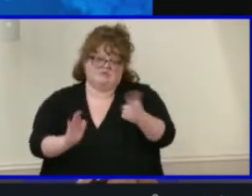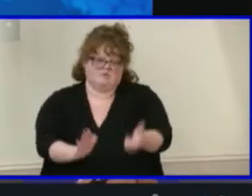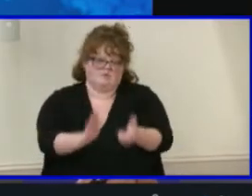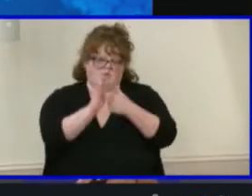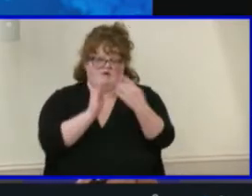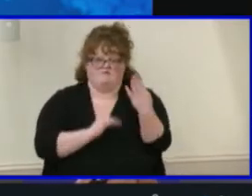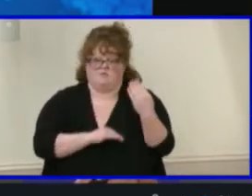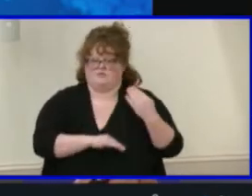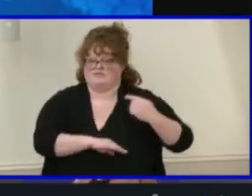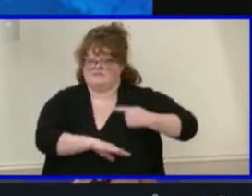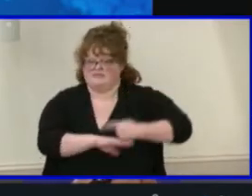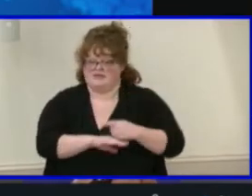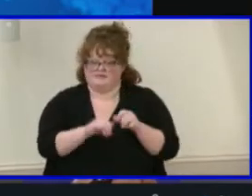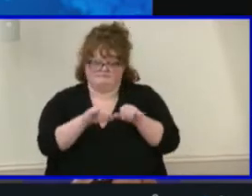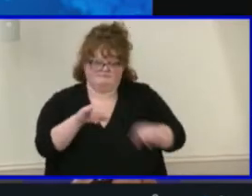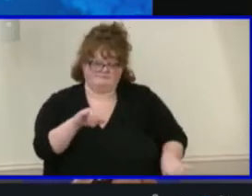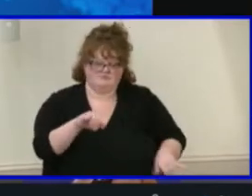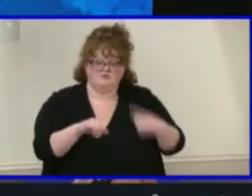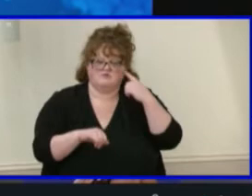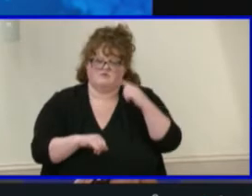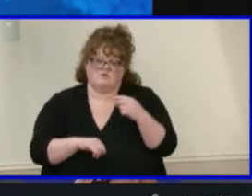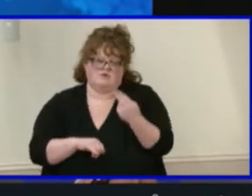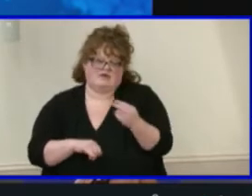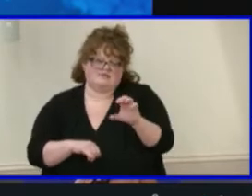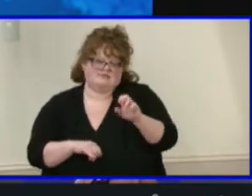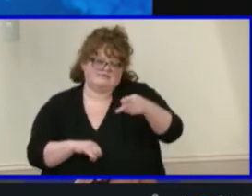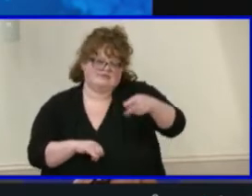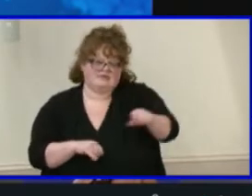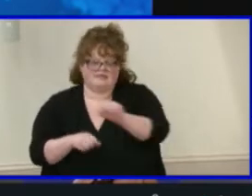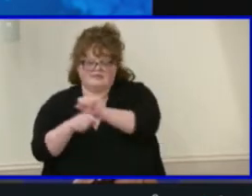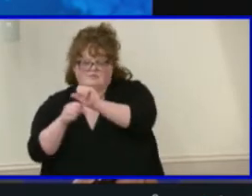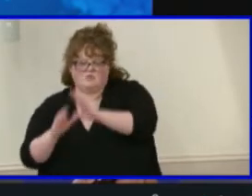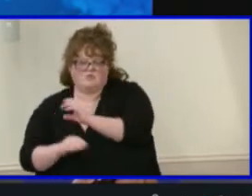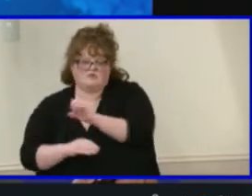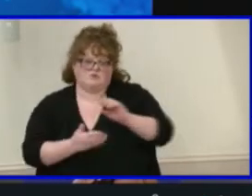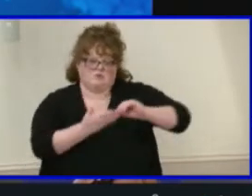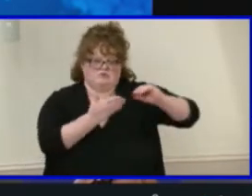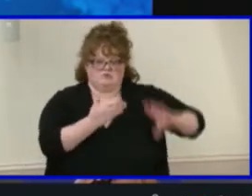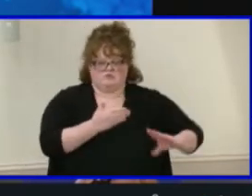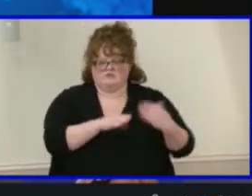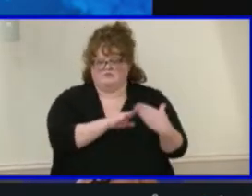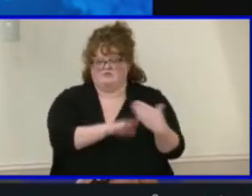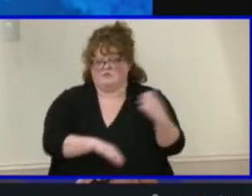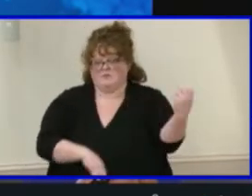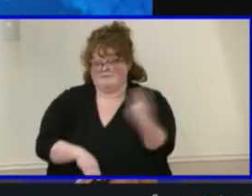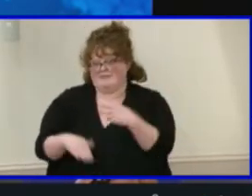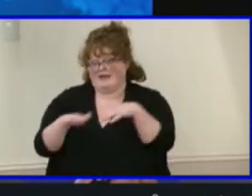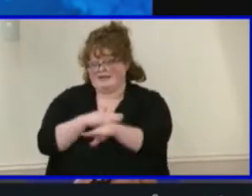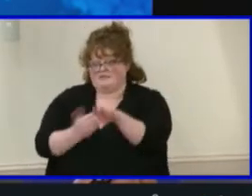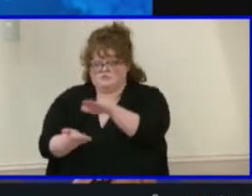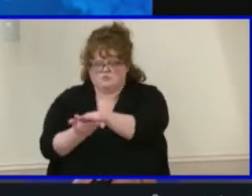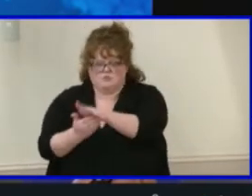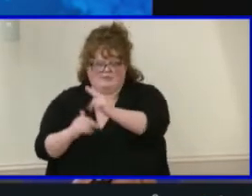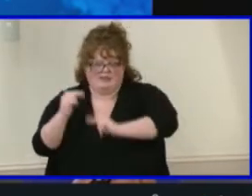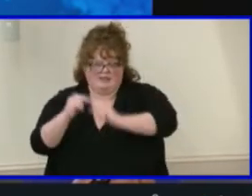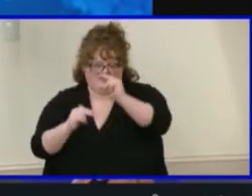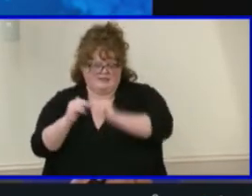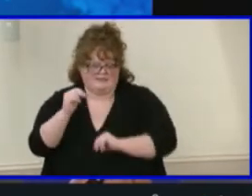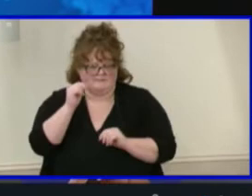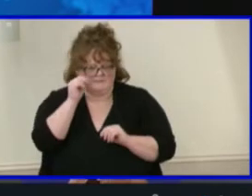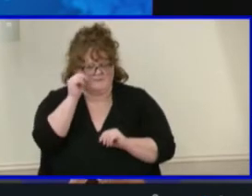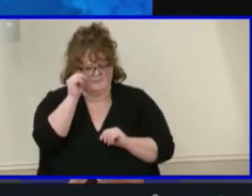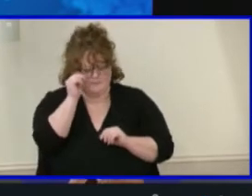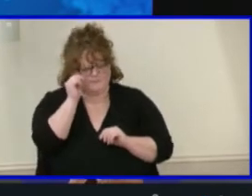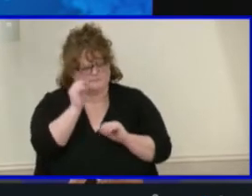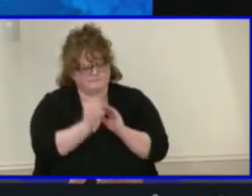period for our HCPS employees or students prior to the return to our school buildings. The